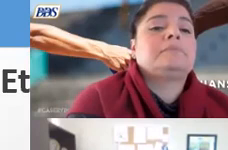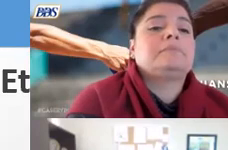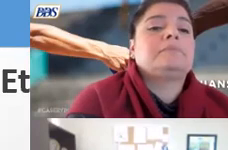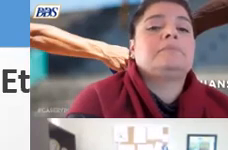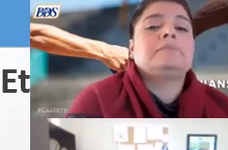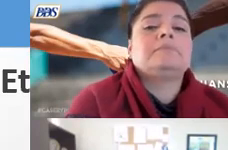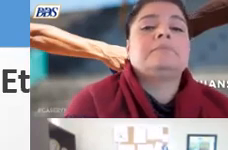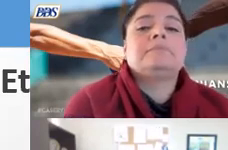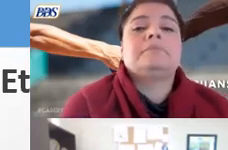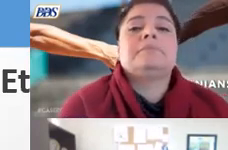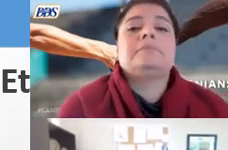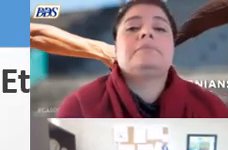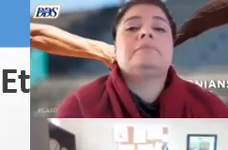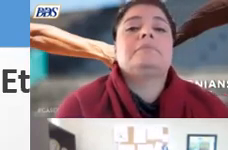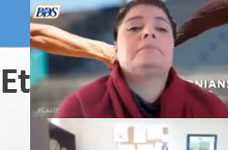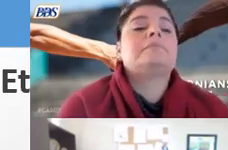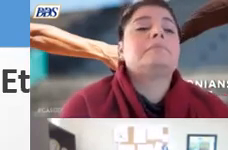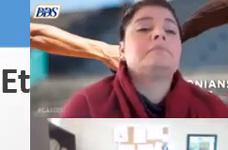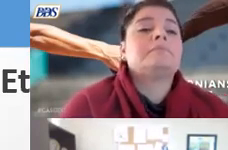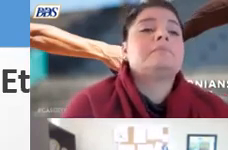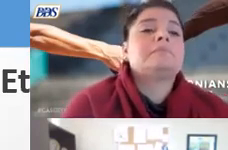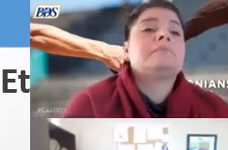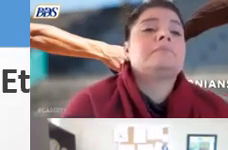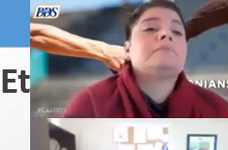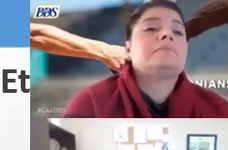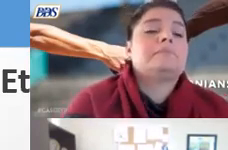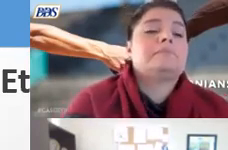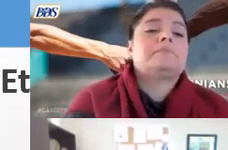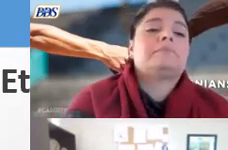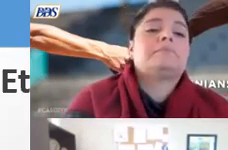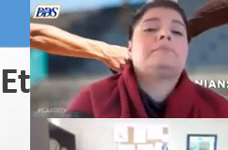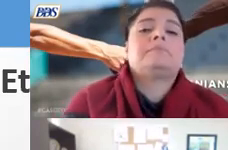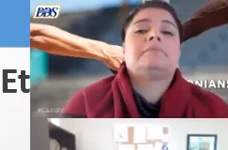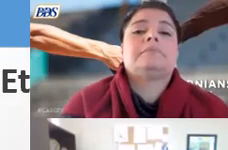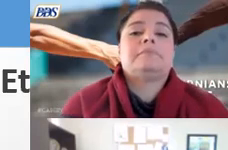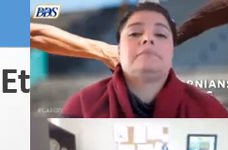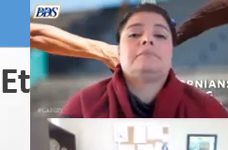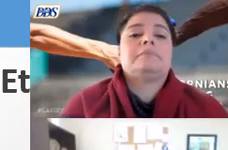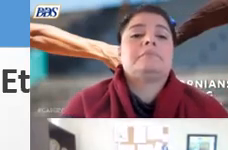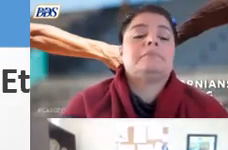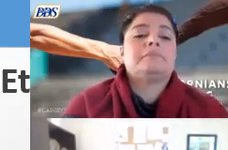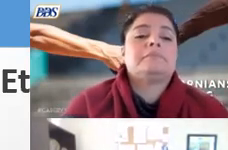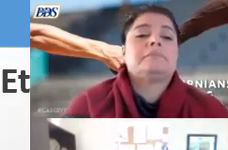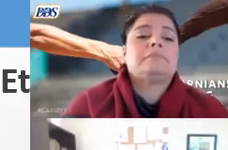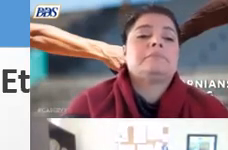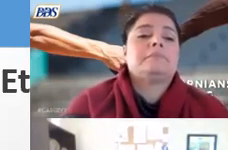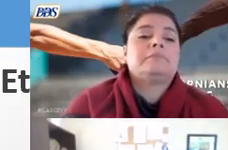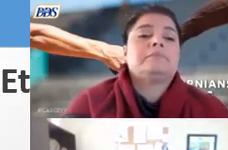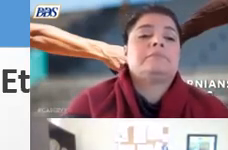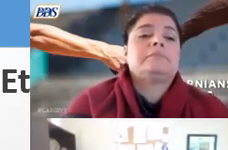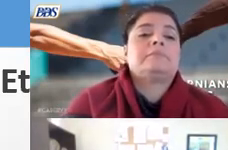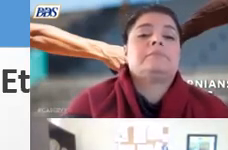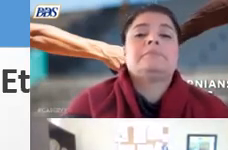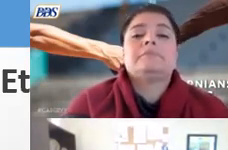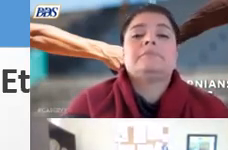comparison uh where we look at on the left uh the percentage breakdown of the population we serve on the right the percentage breakdown